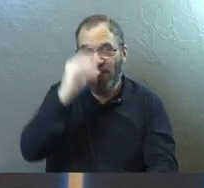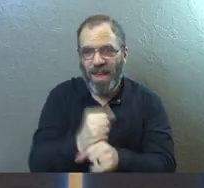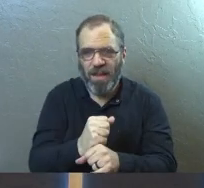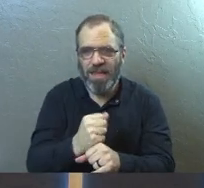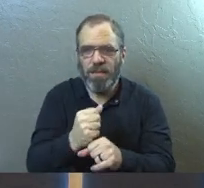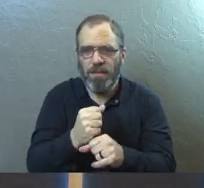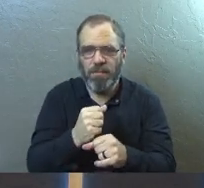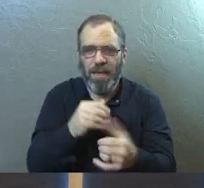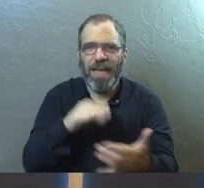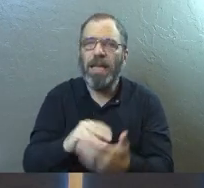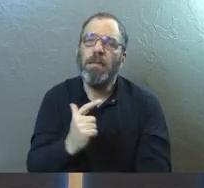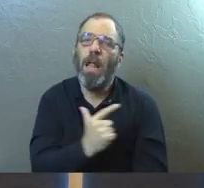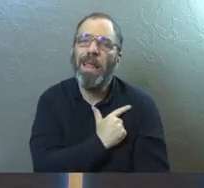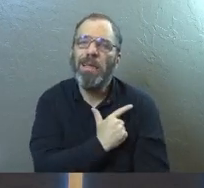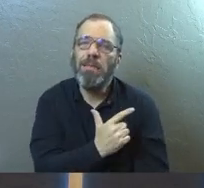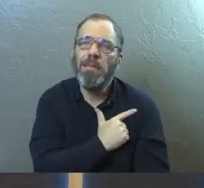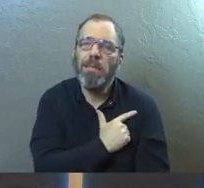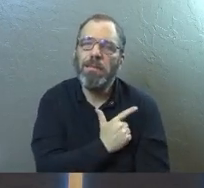actually.